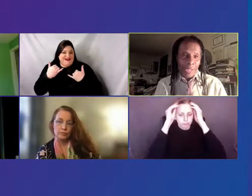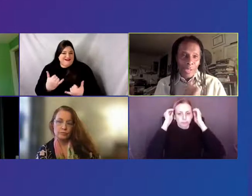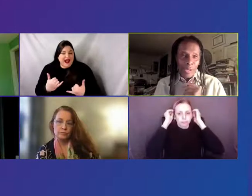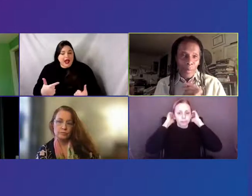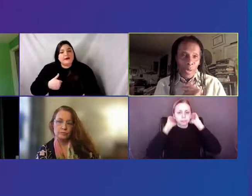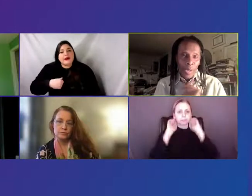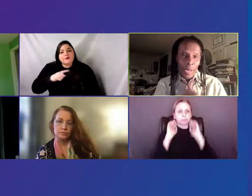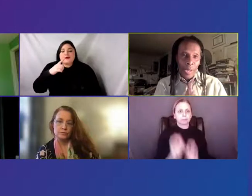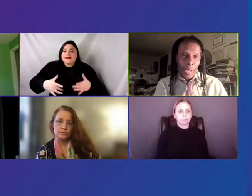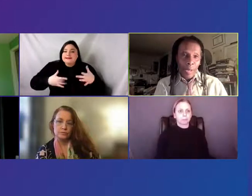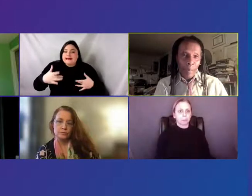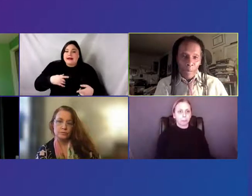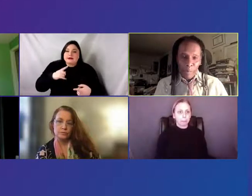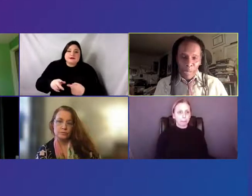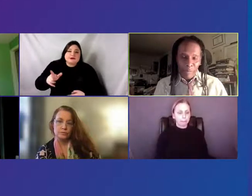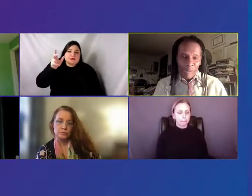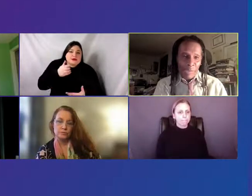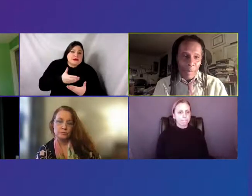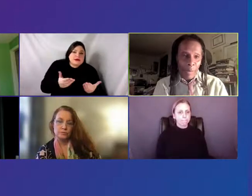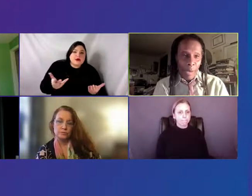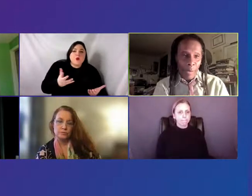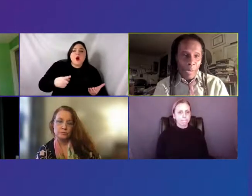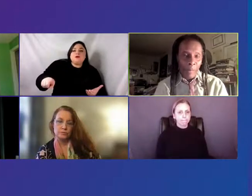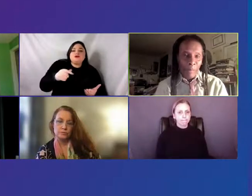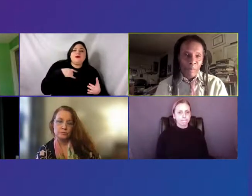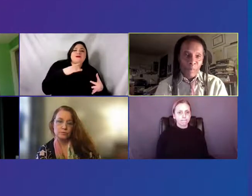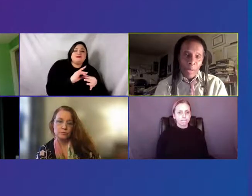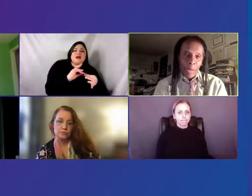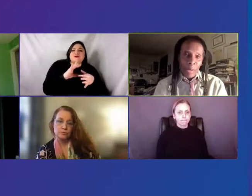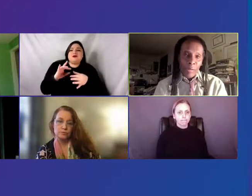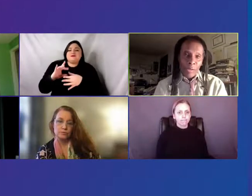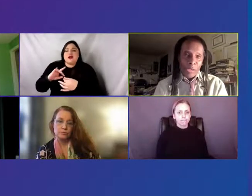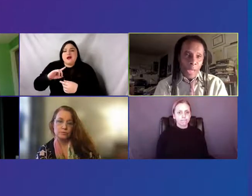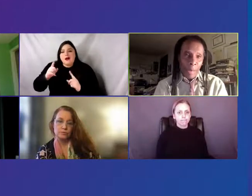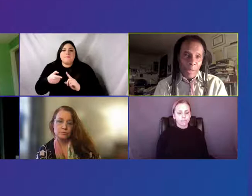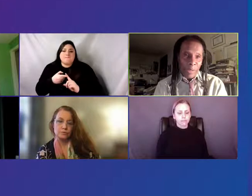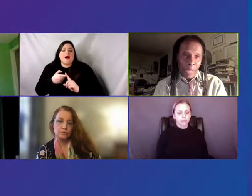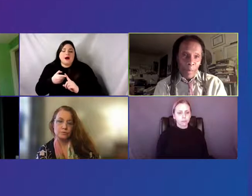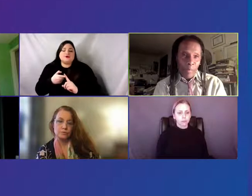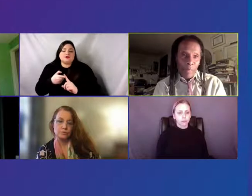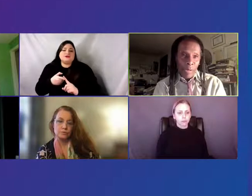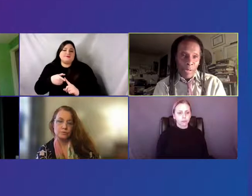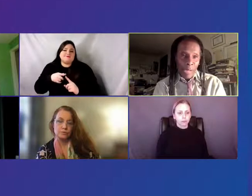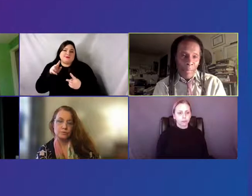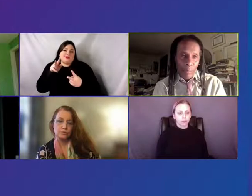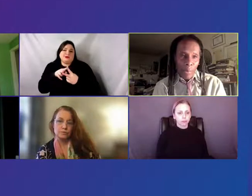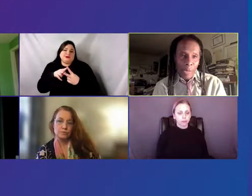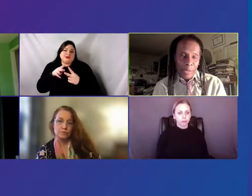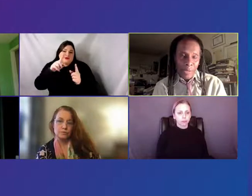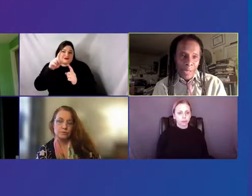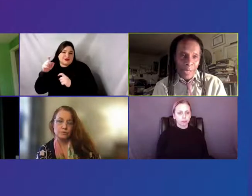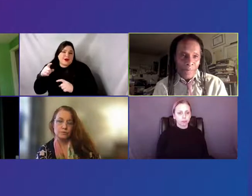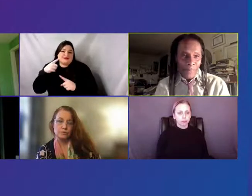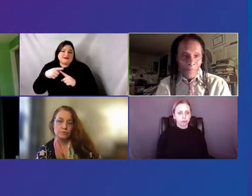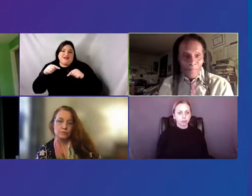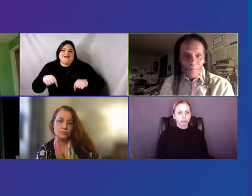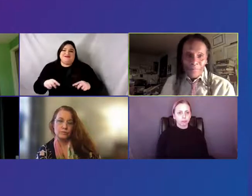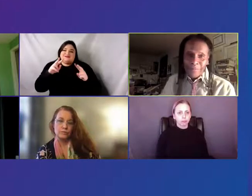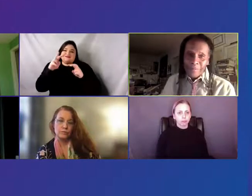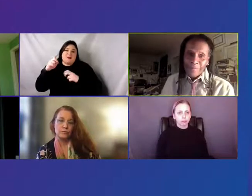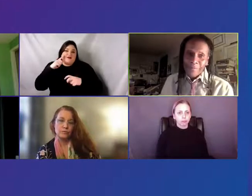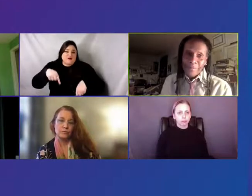excited to hear what people have to say about the topics that we've gathered around today.